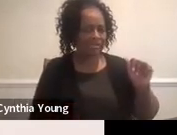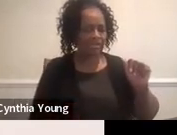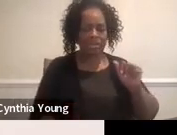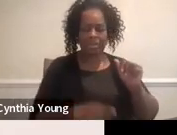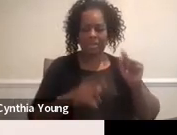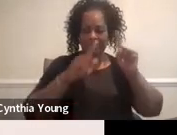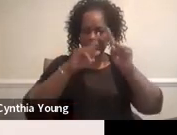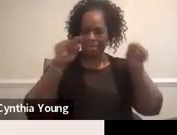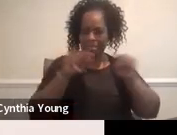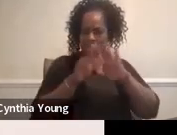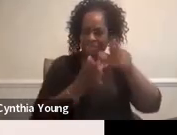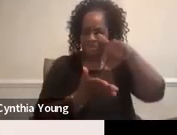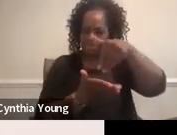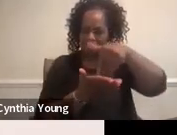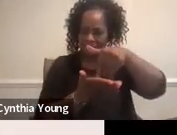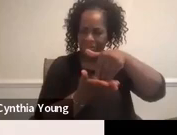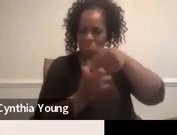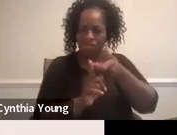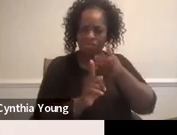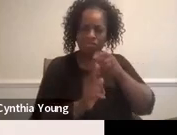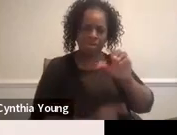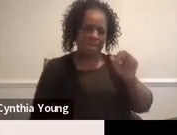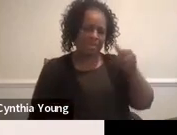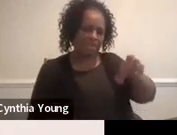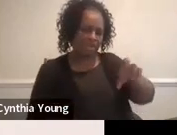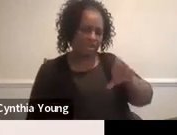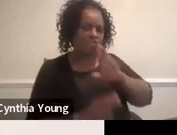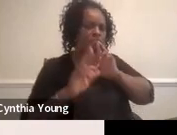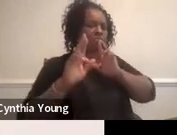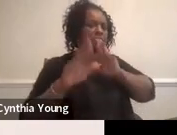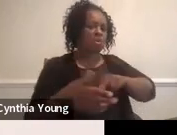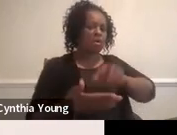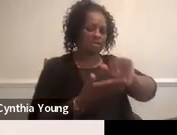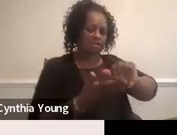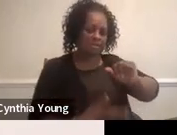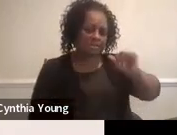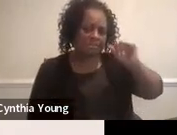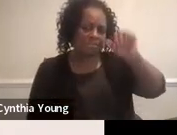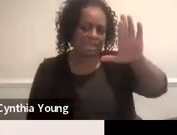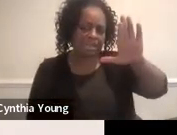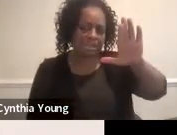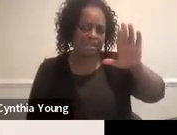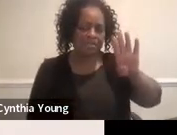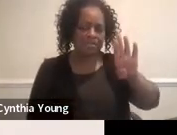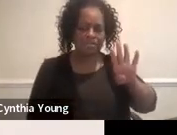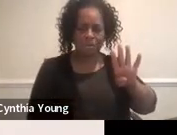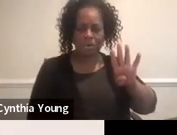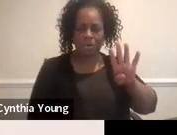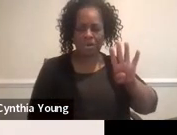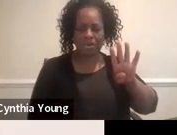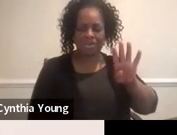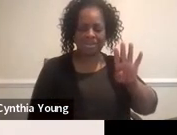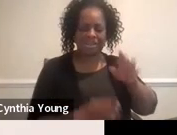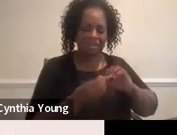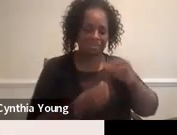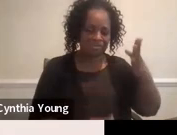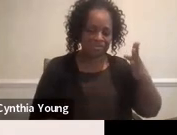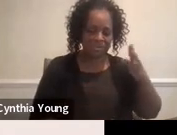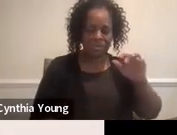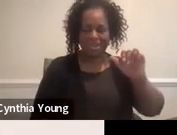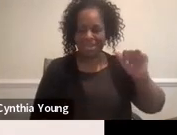is directly from the APR. This is what gets reported. So that is 4A and this is